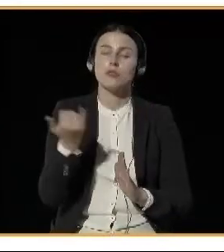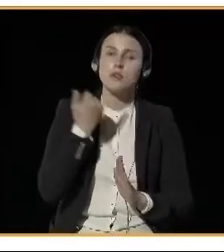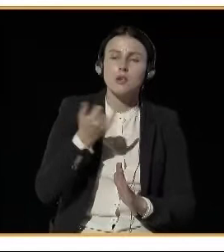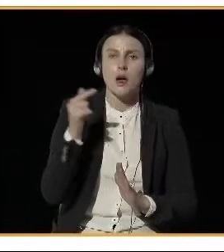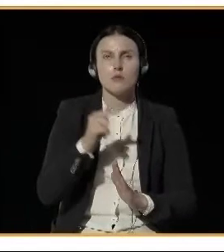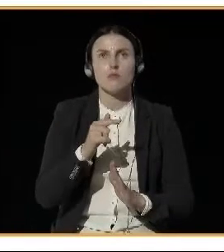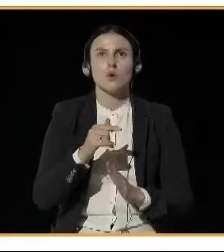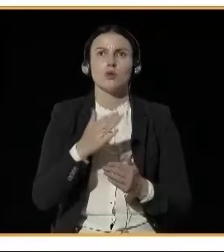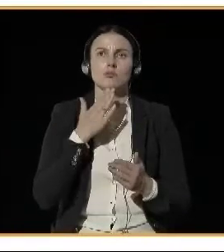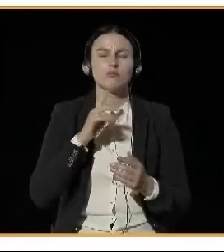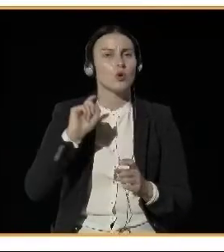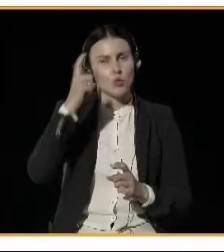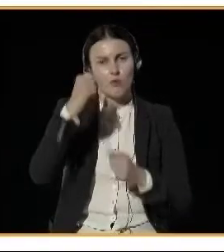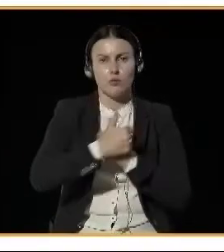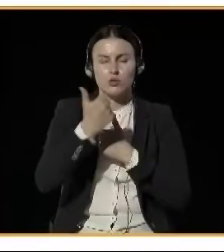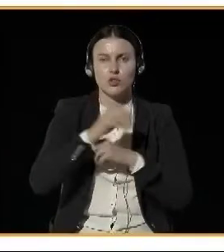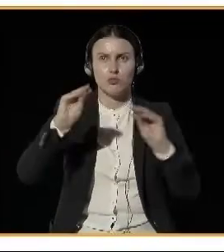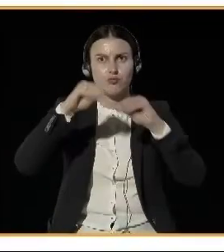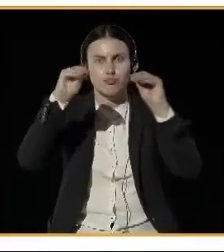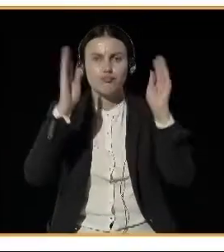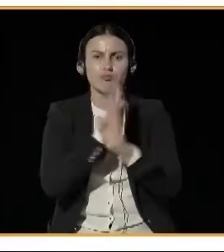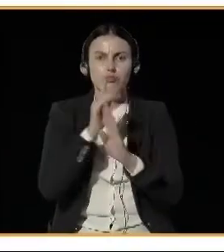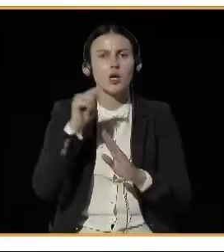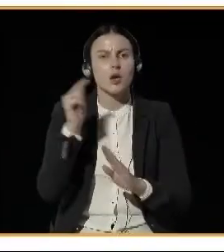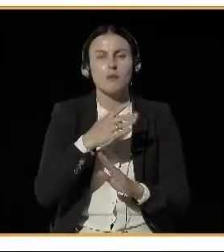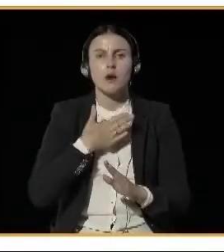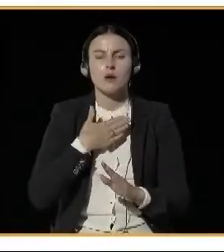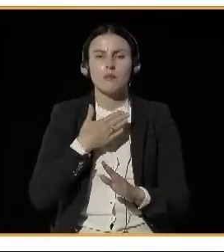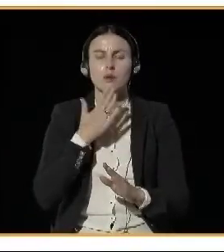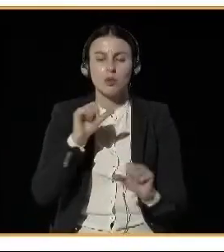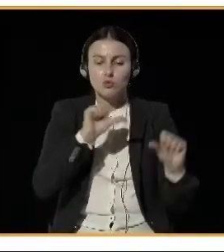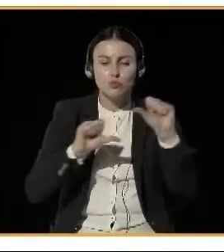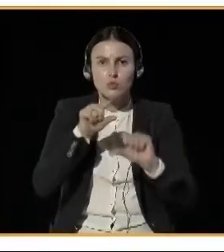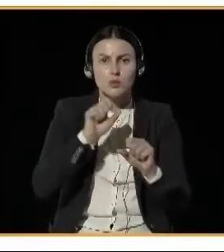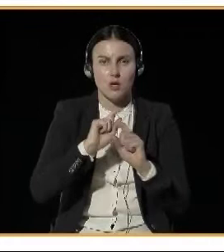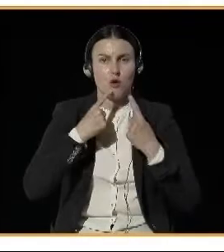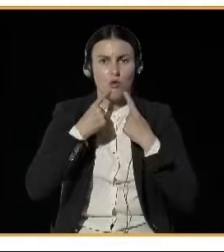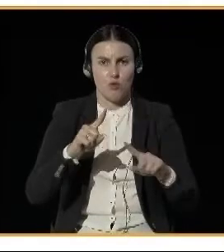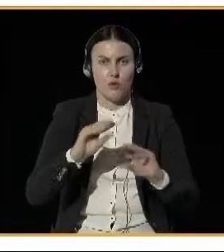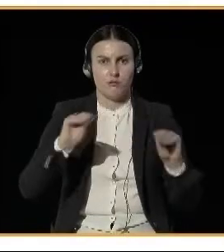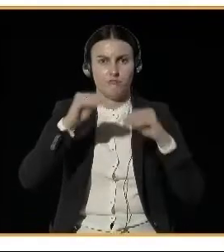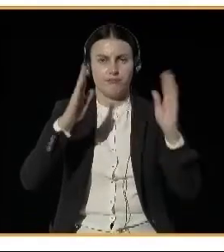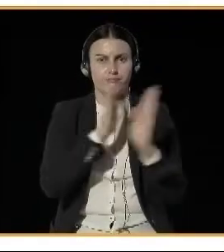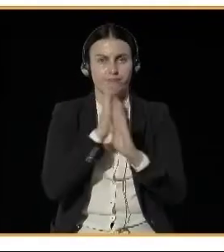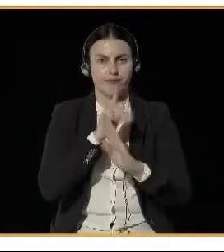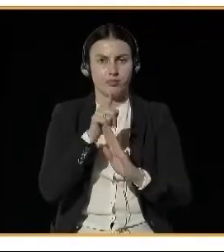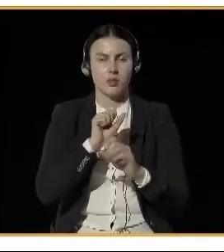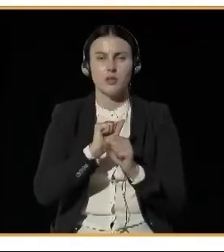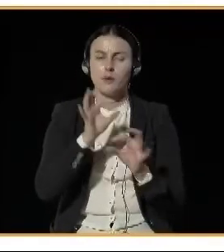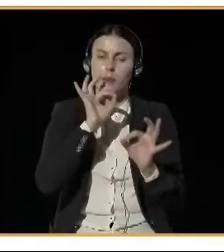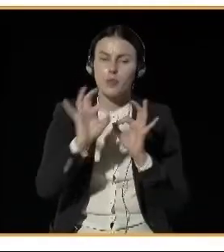of those pollutants and lists all the relevant regulations and health limits for each